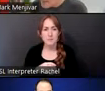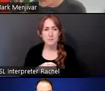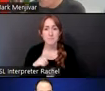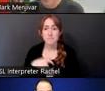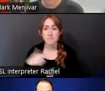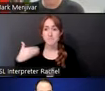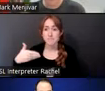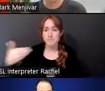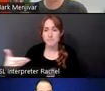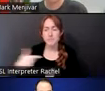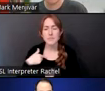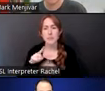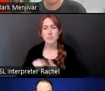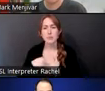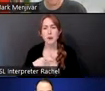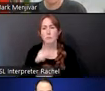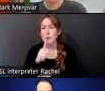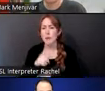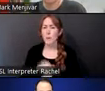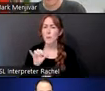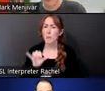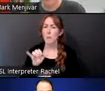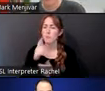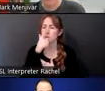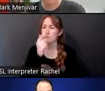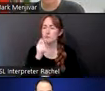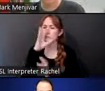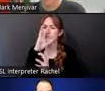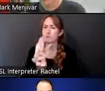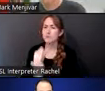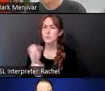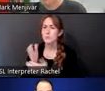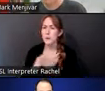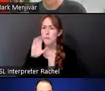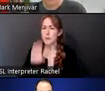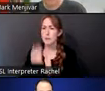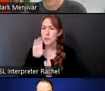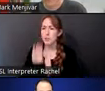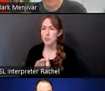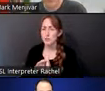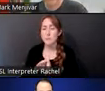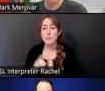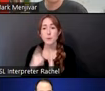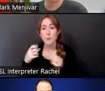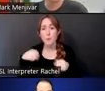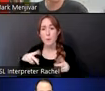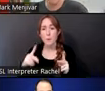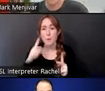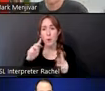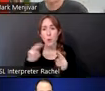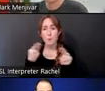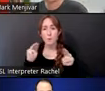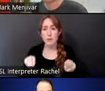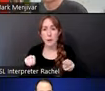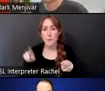as well. an opportunity came at a museum in Austin, Texas, Austin, Texas called Mexicarte, which exists to,